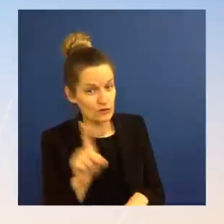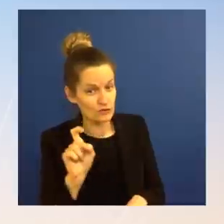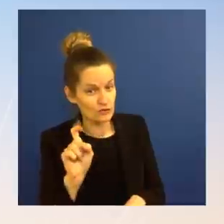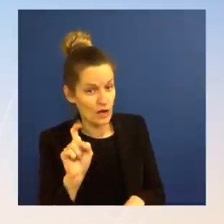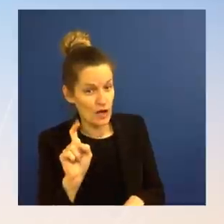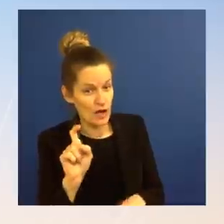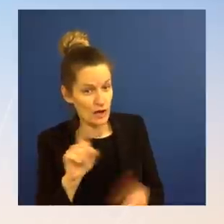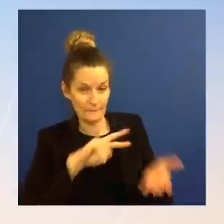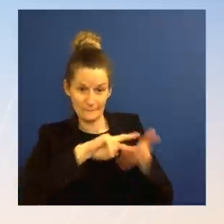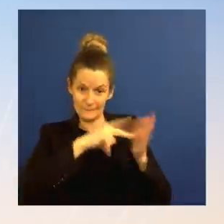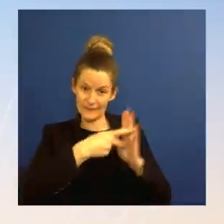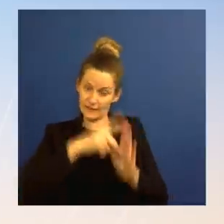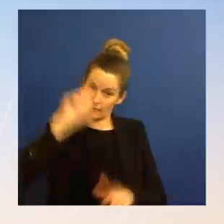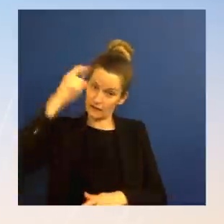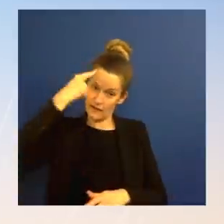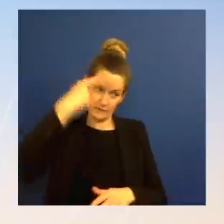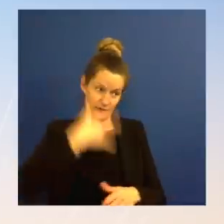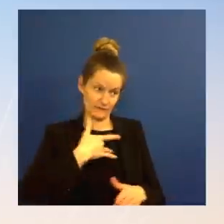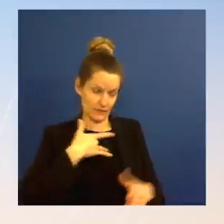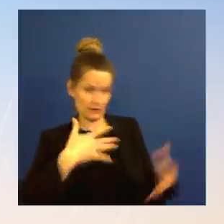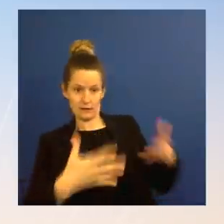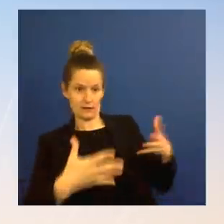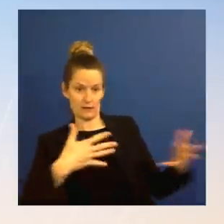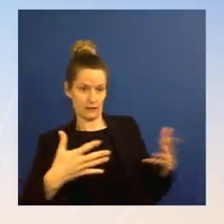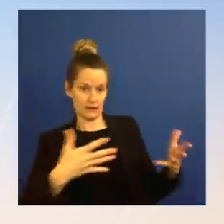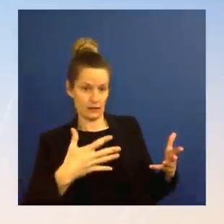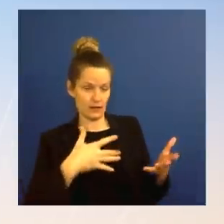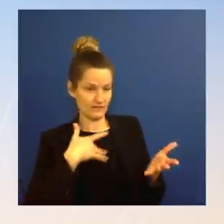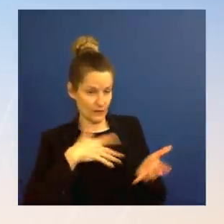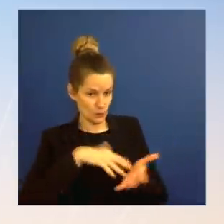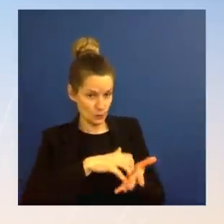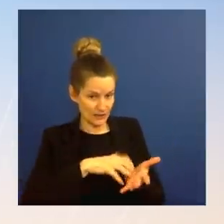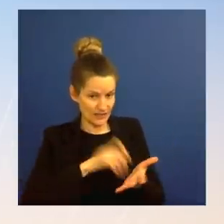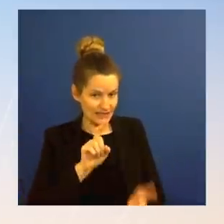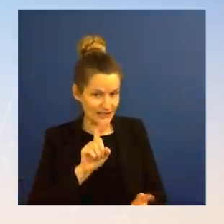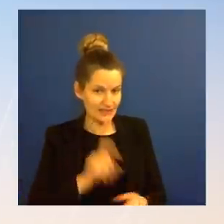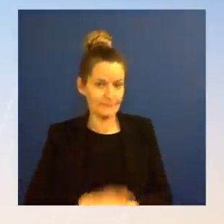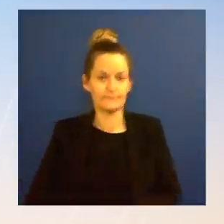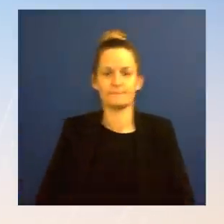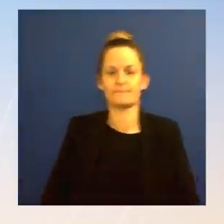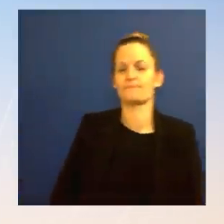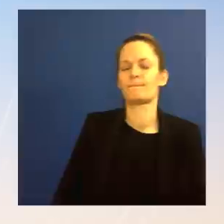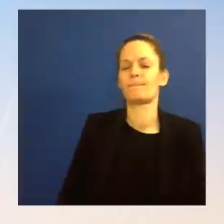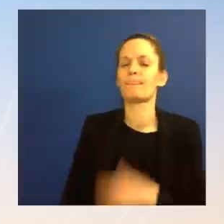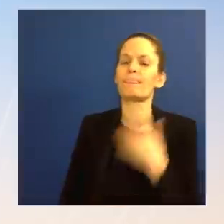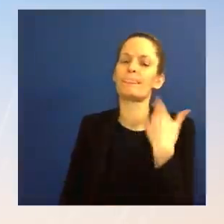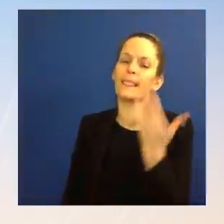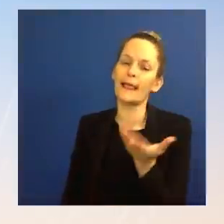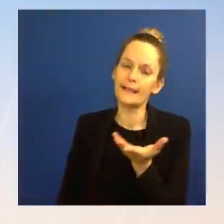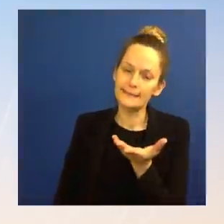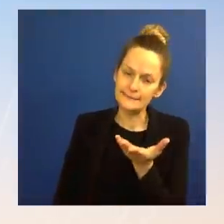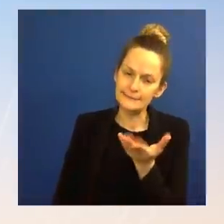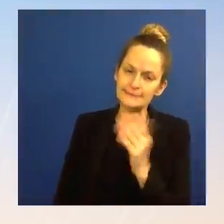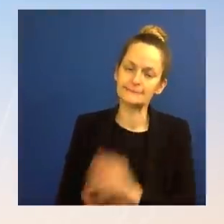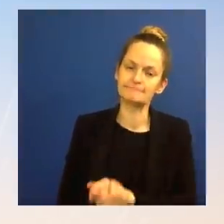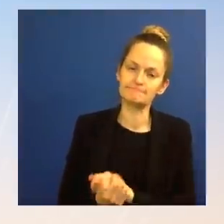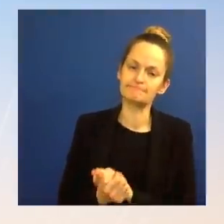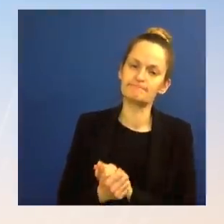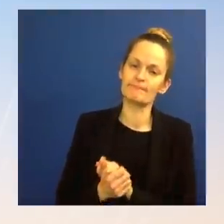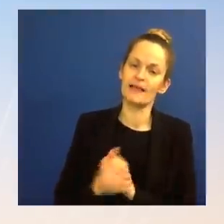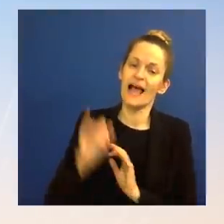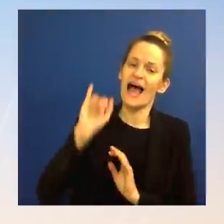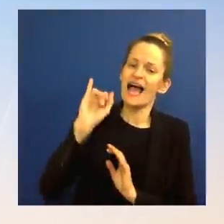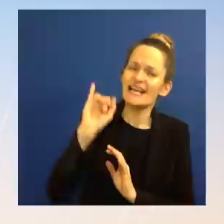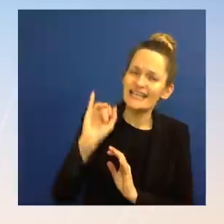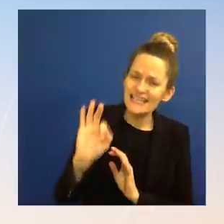outpouring of objection in his own country. He would probably not have cut off access to media,